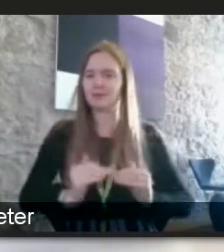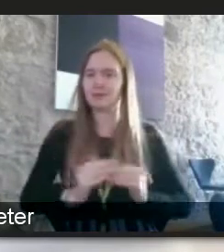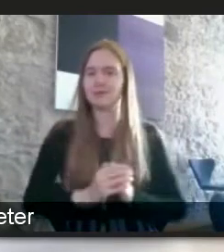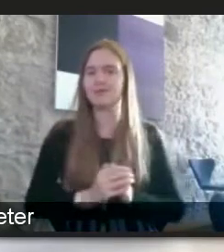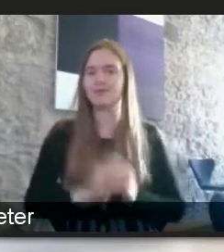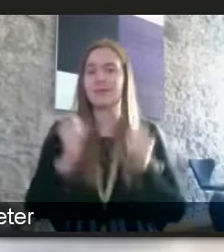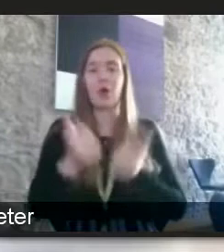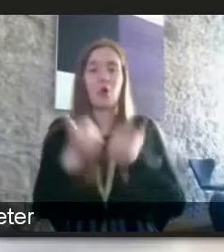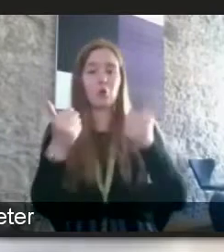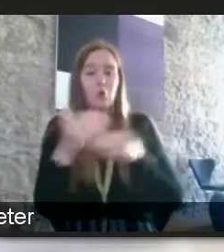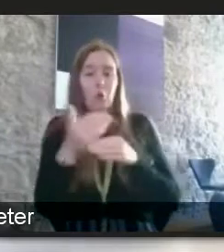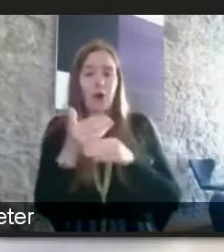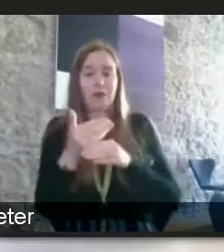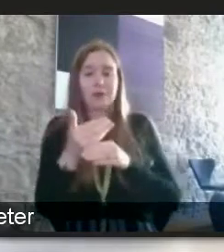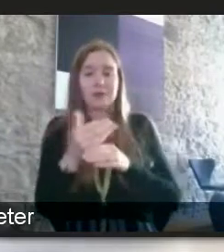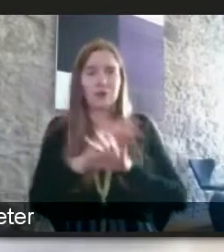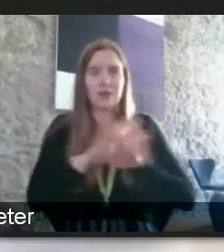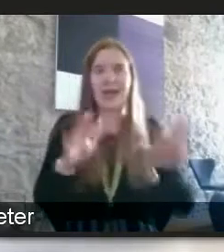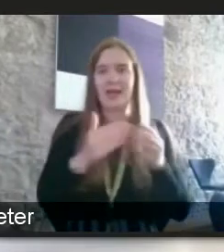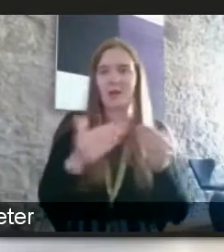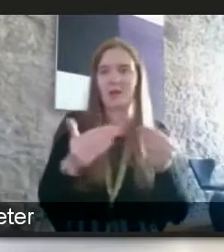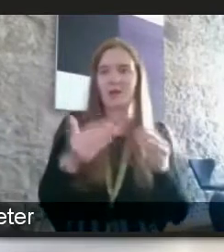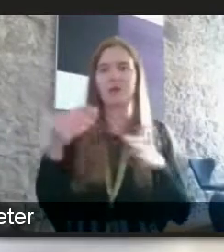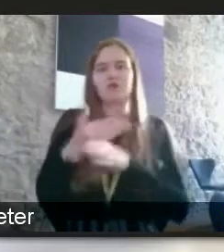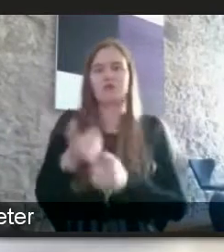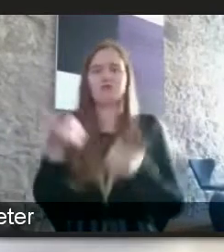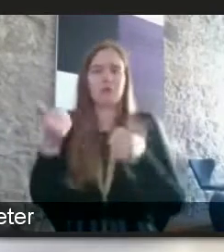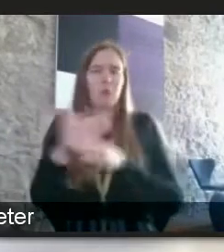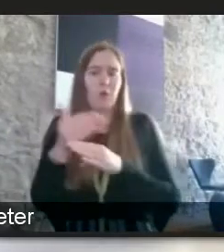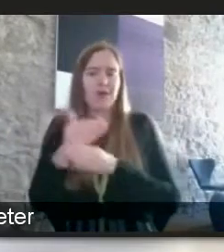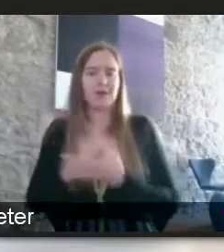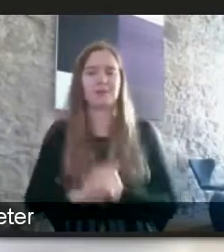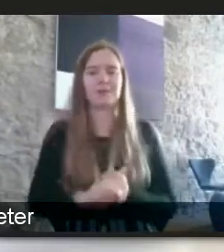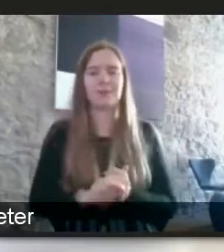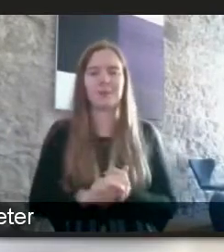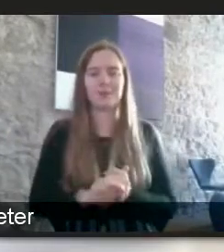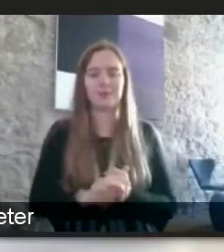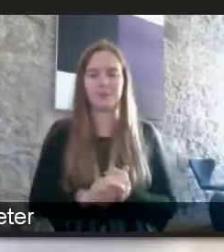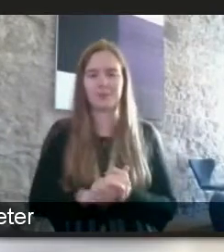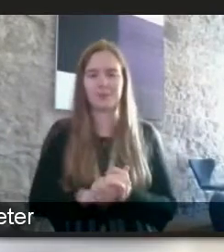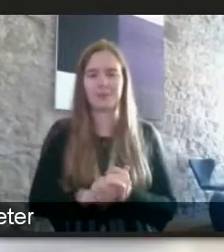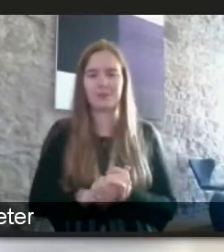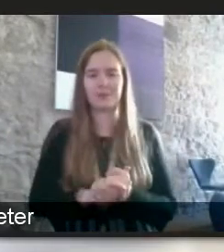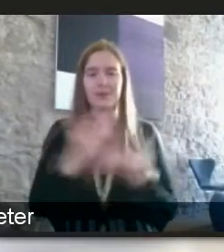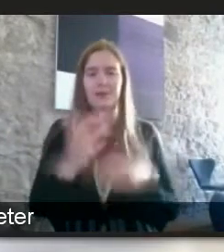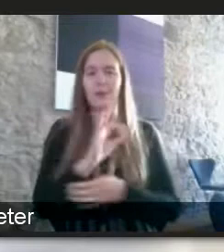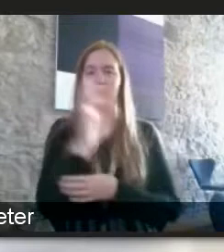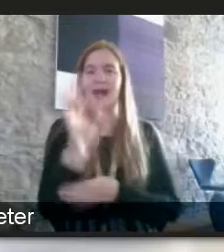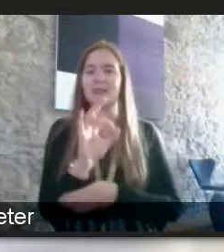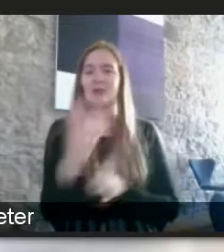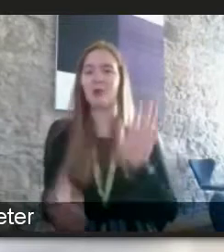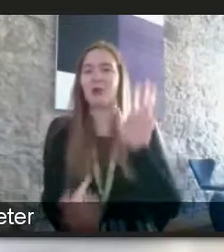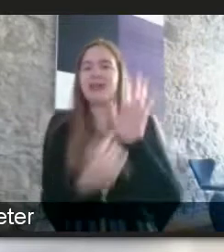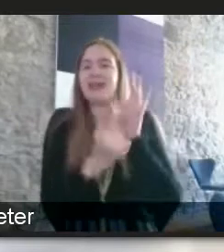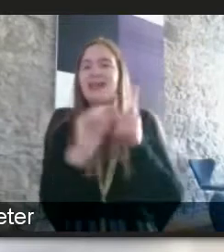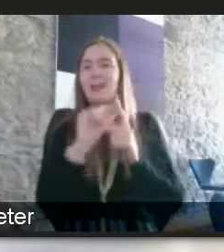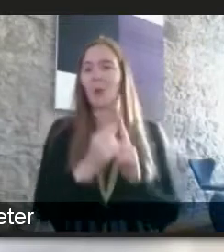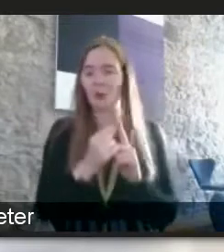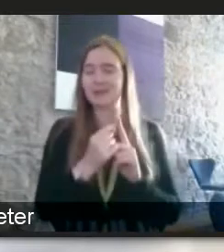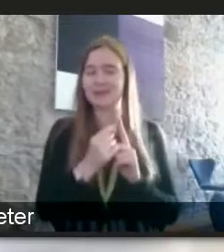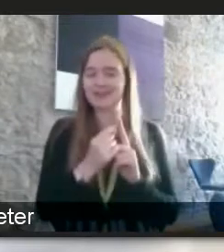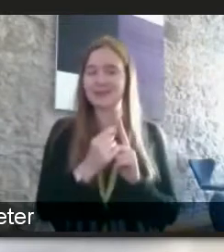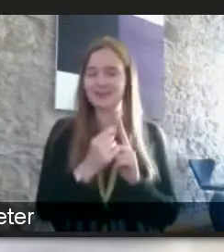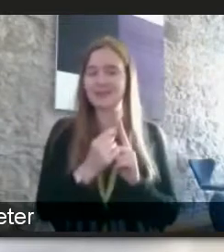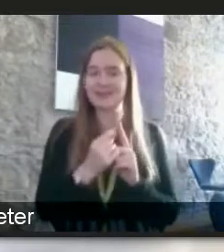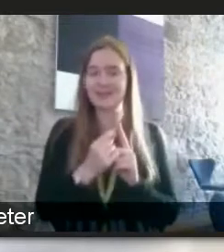good work it's not just any work it's good work well i thank you for that i'm now going to come across and ask for the one key point and about i i